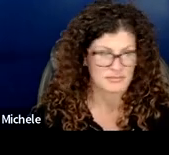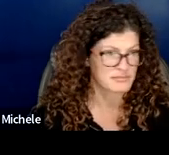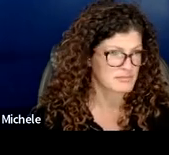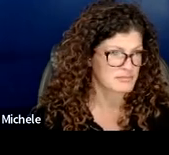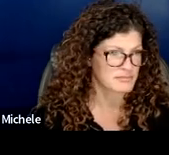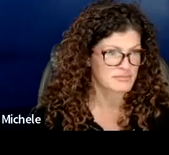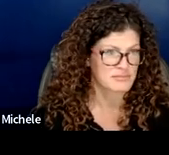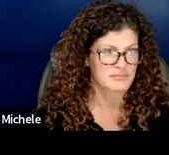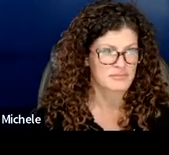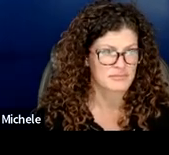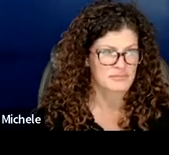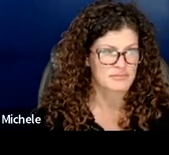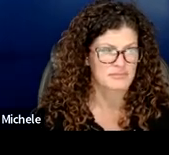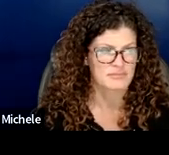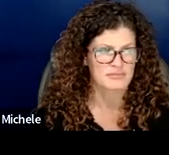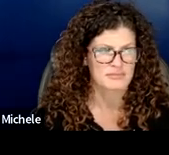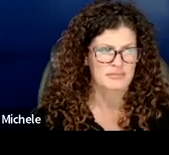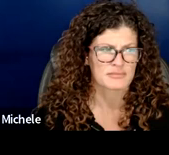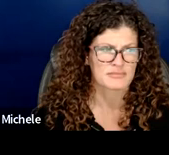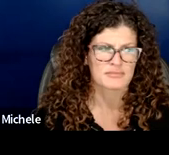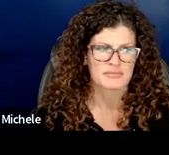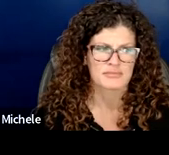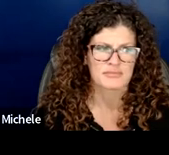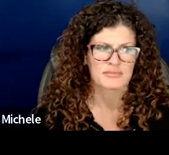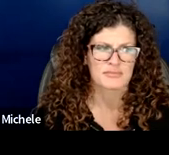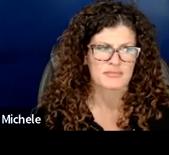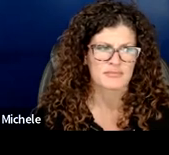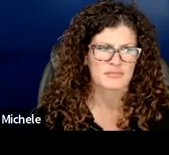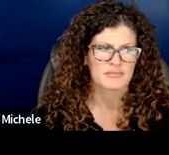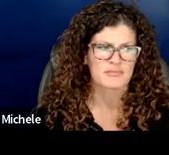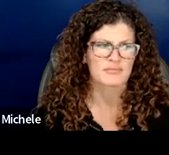guarantees that we are going to eliminate the opportunity and achievement gaps